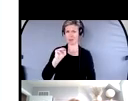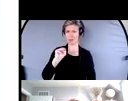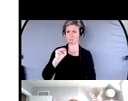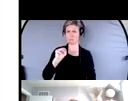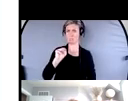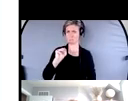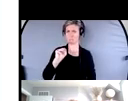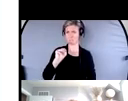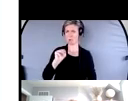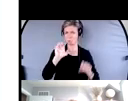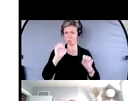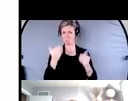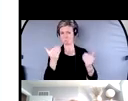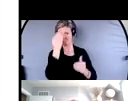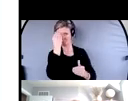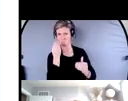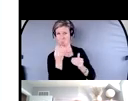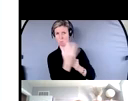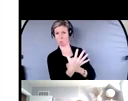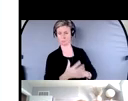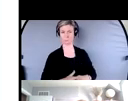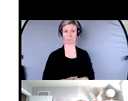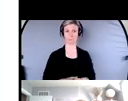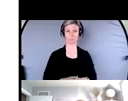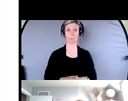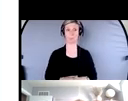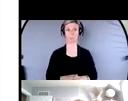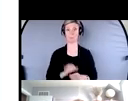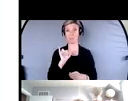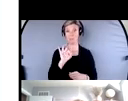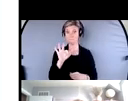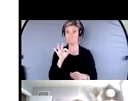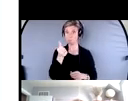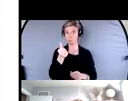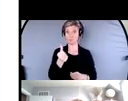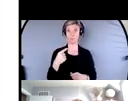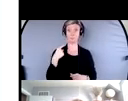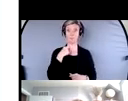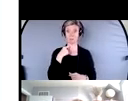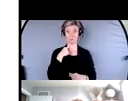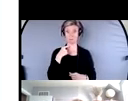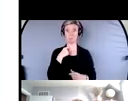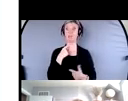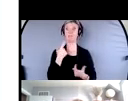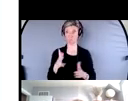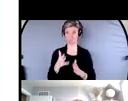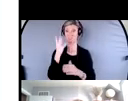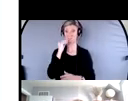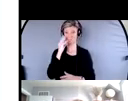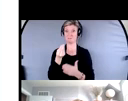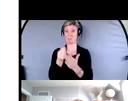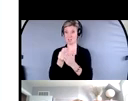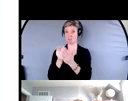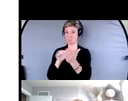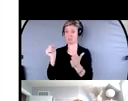to them. Now saying that if you are a victim within your region of financial abuse, you should report that to your